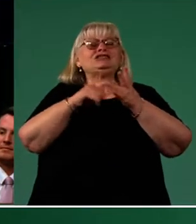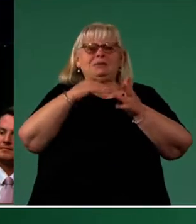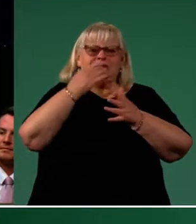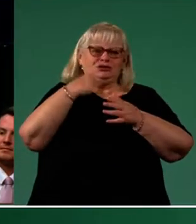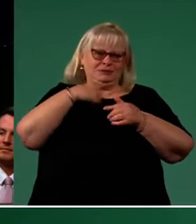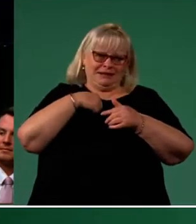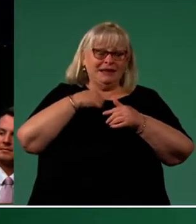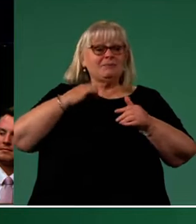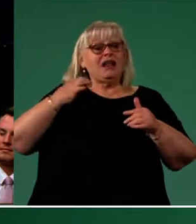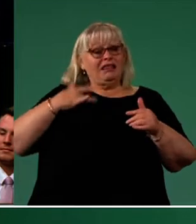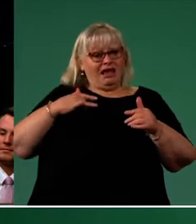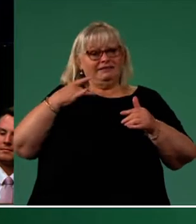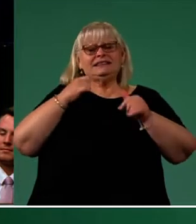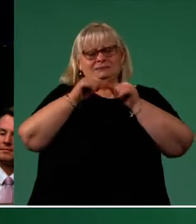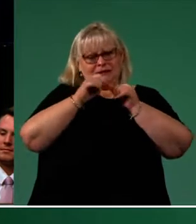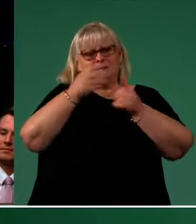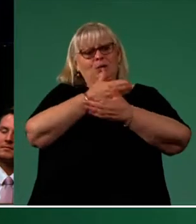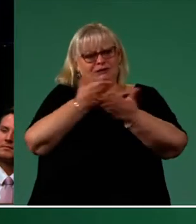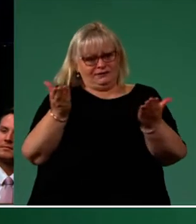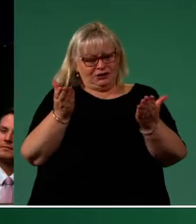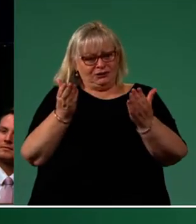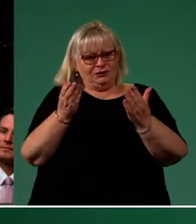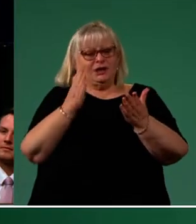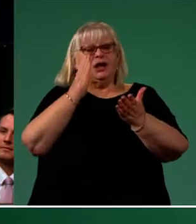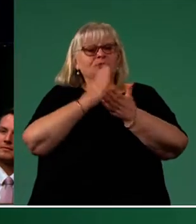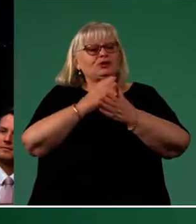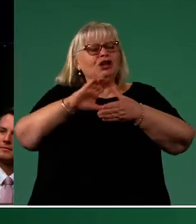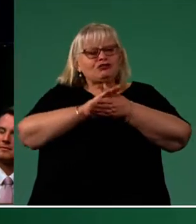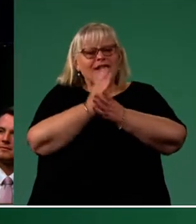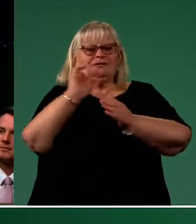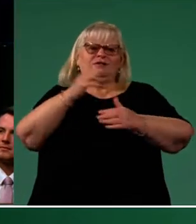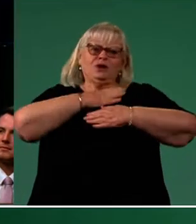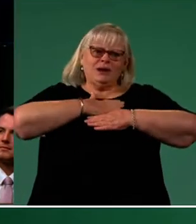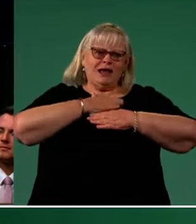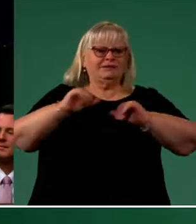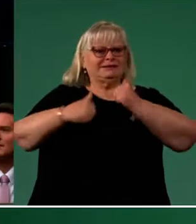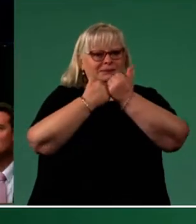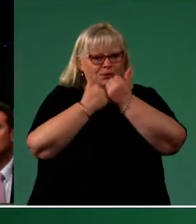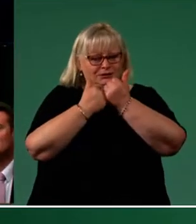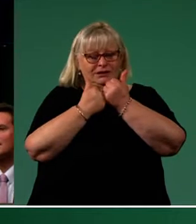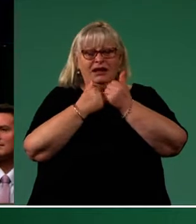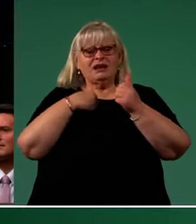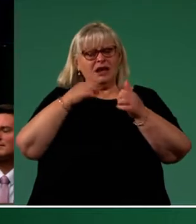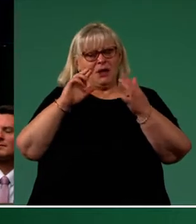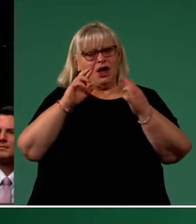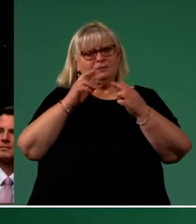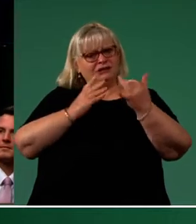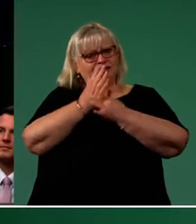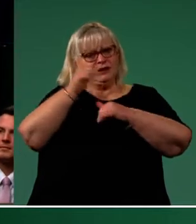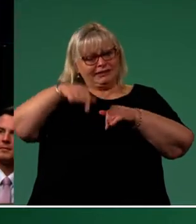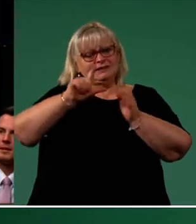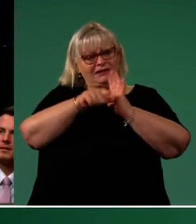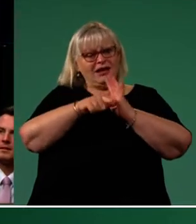made better because of you all. I'm truly grateful for your love and support and hope that during my time in this place I can make you proud.